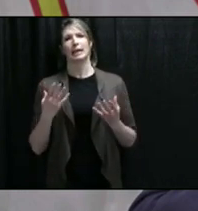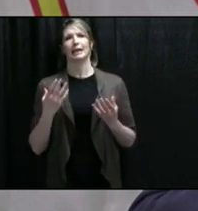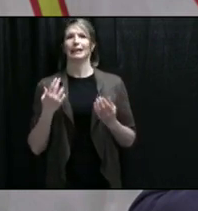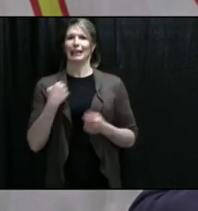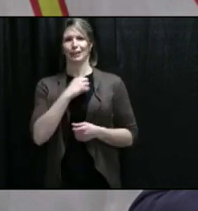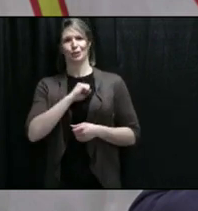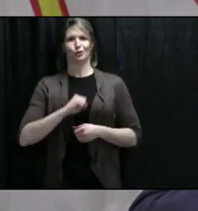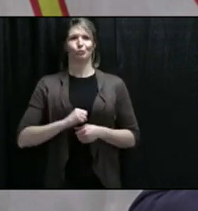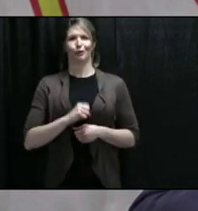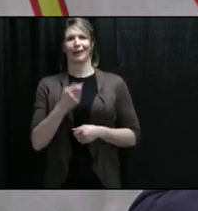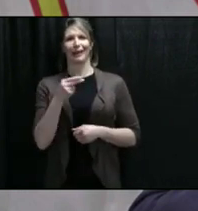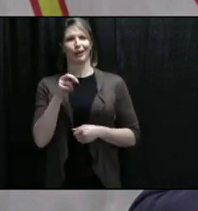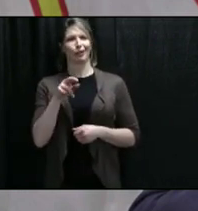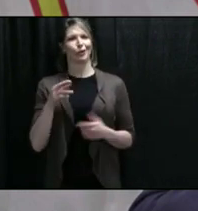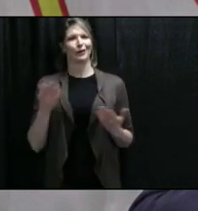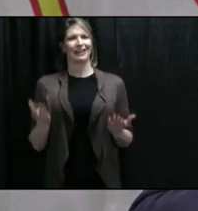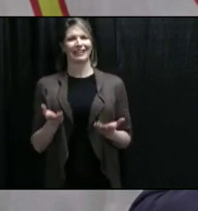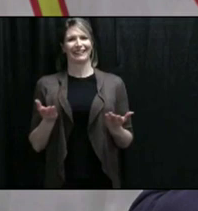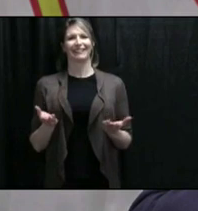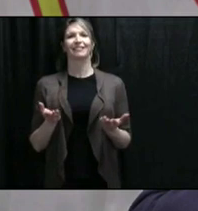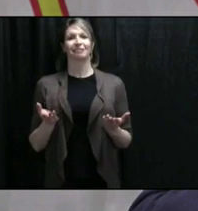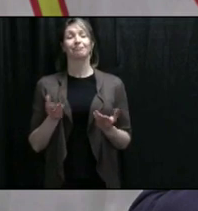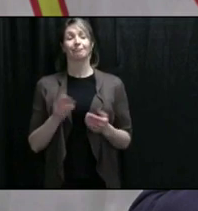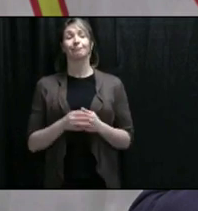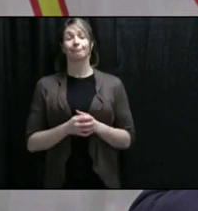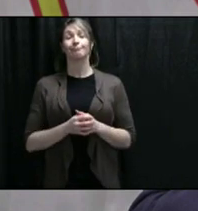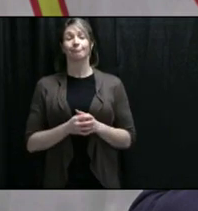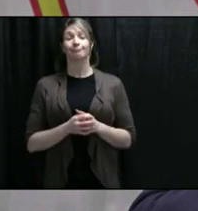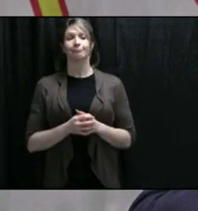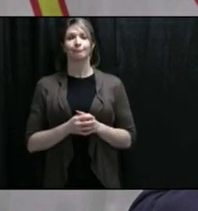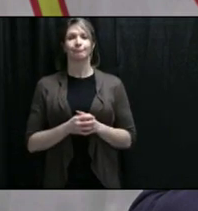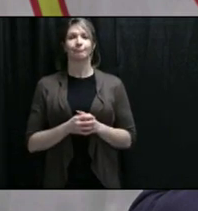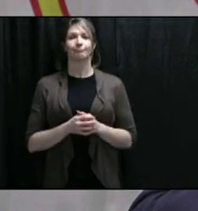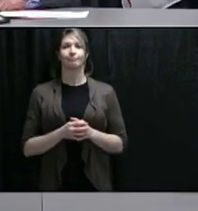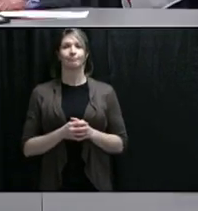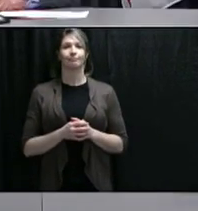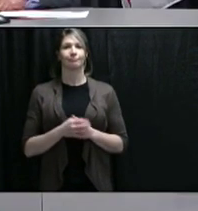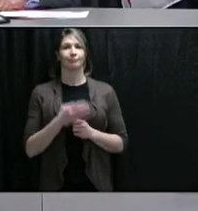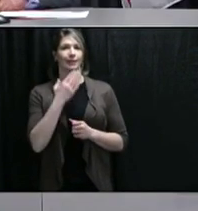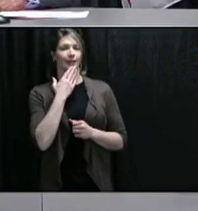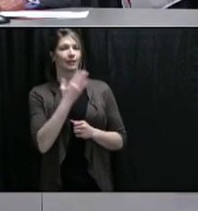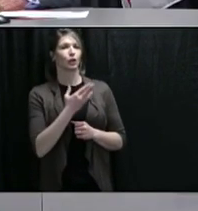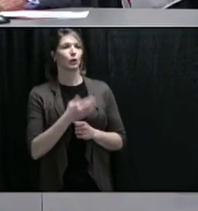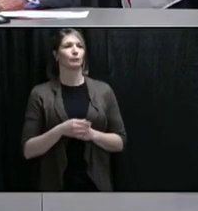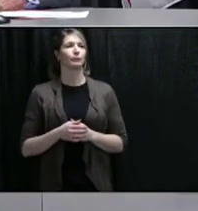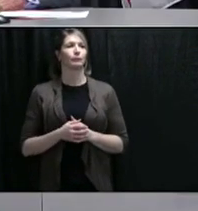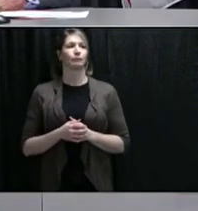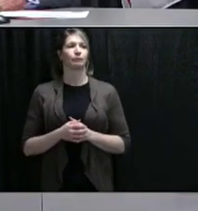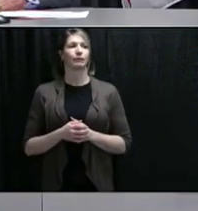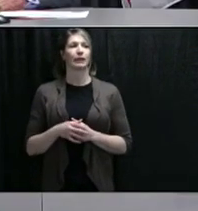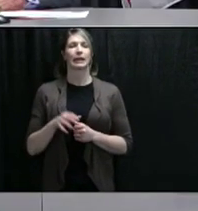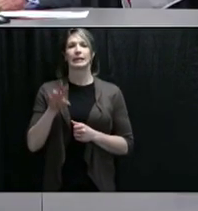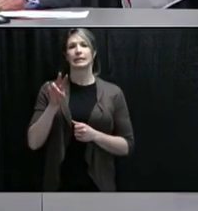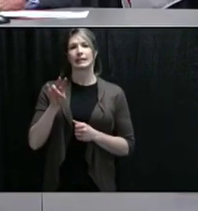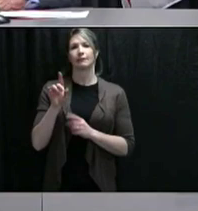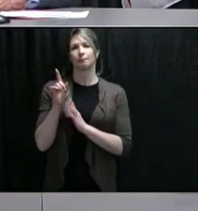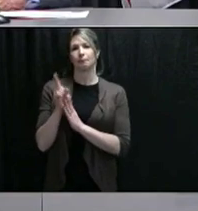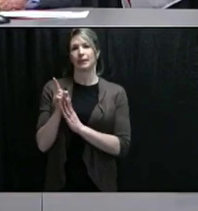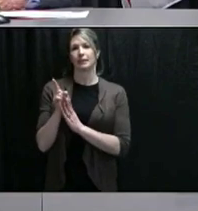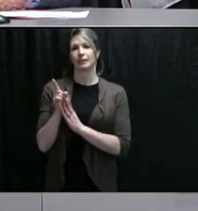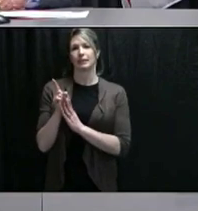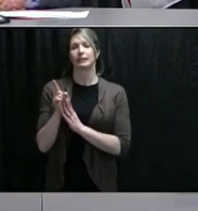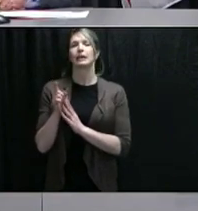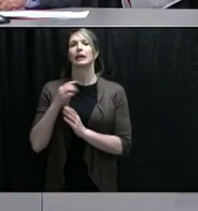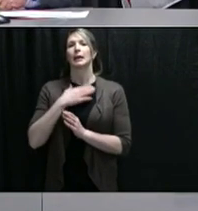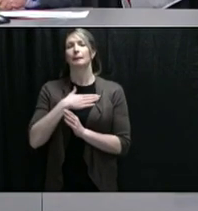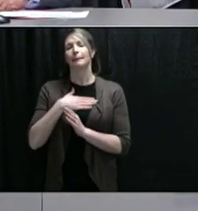lines supporting our province during this difficult time. Thank you. We have seven minutes left, so reporters can keep their